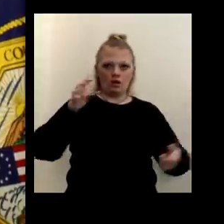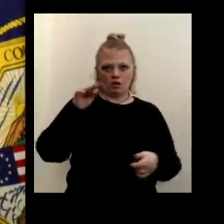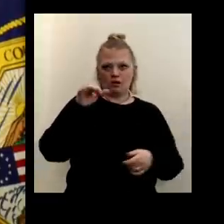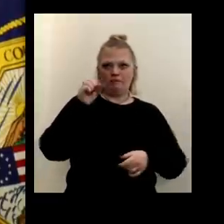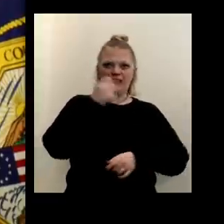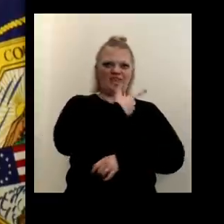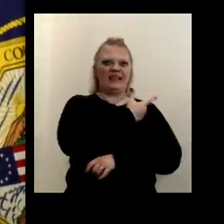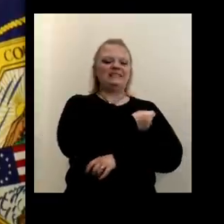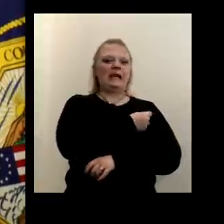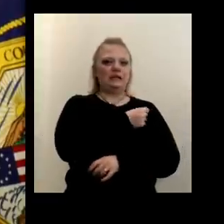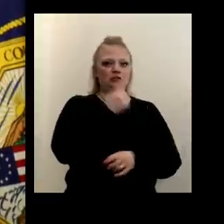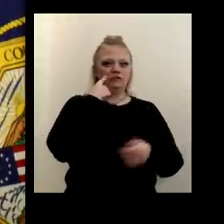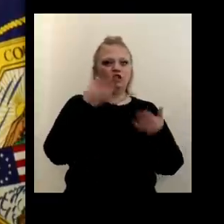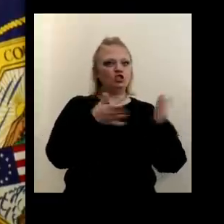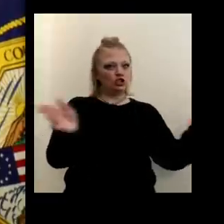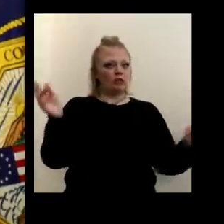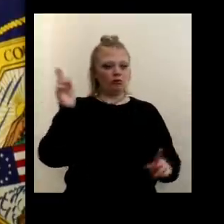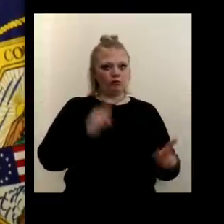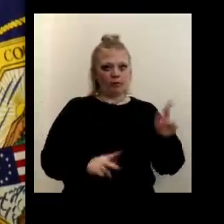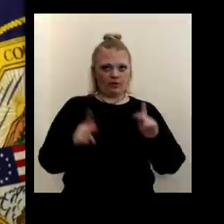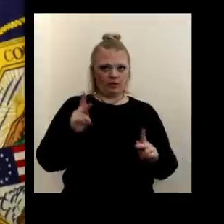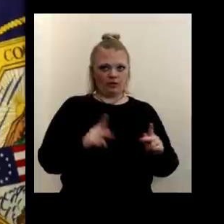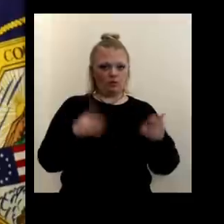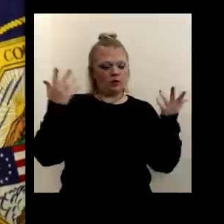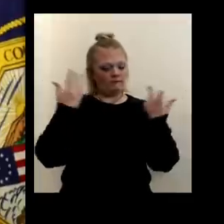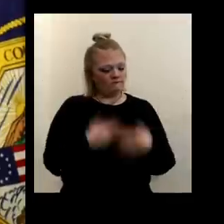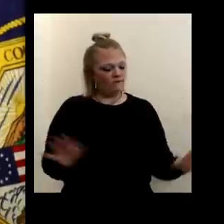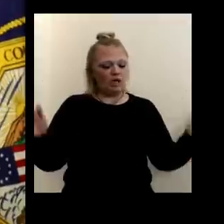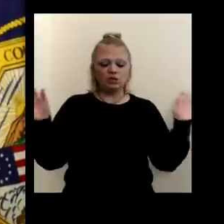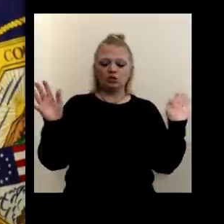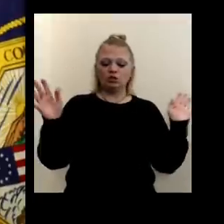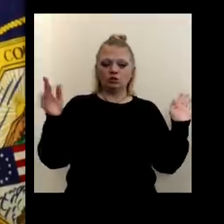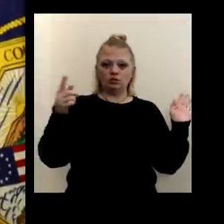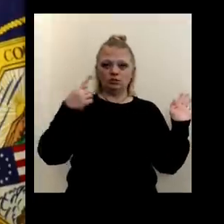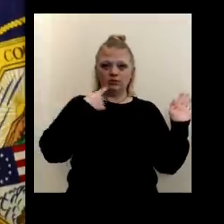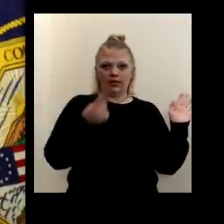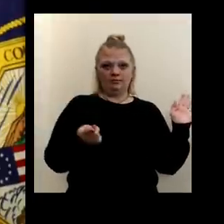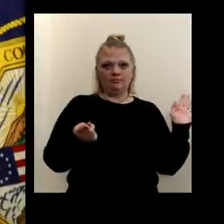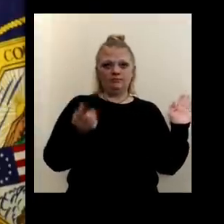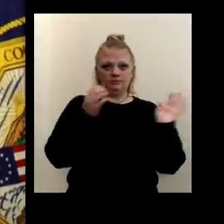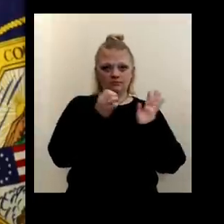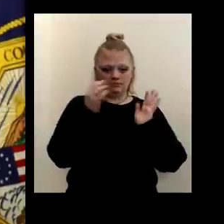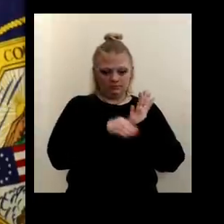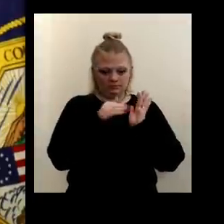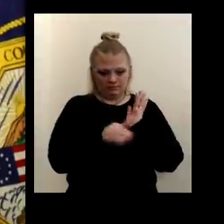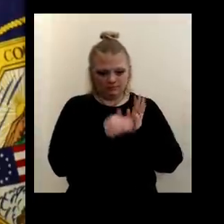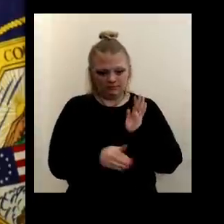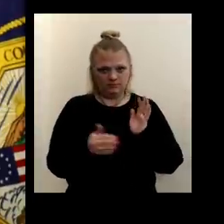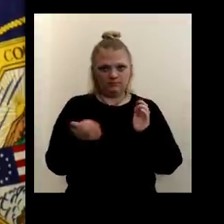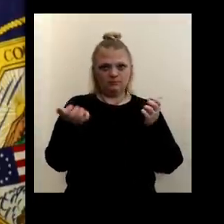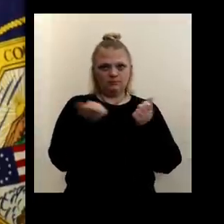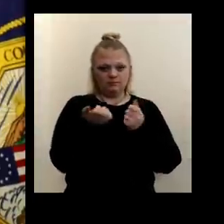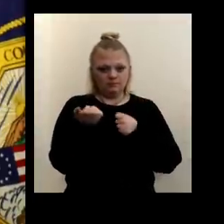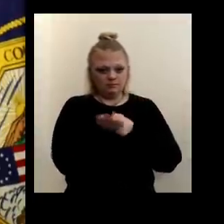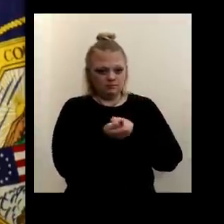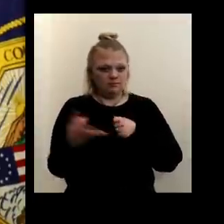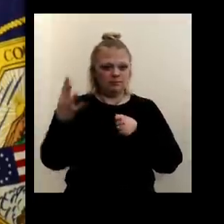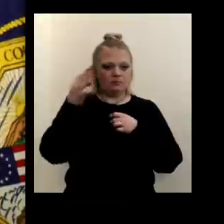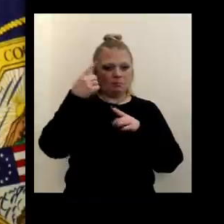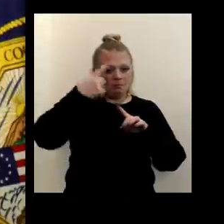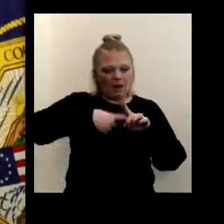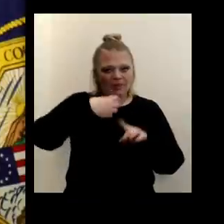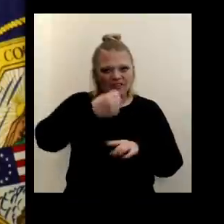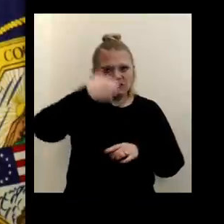vaccination site for the general public. And as we've noted, we're months away from being able to start vaccinating the general public.